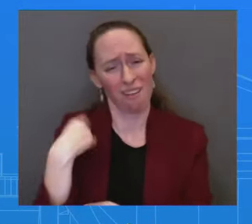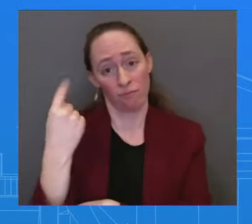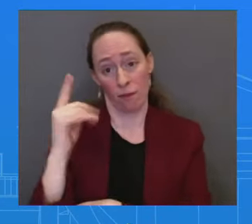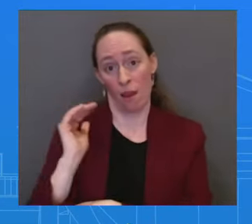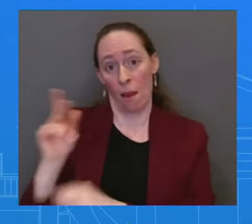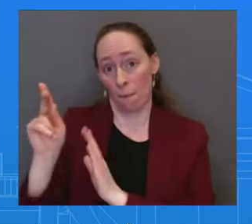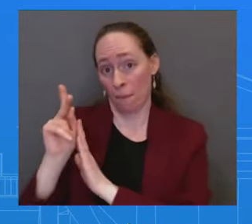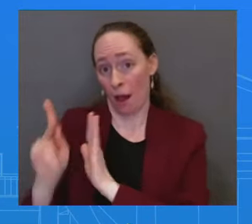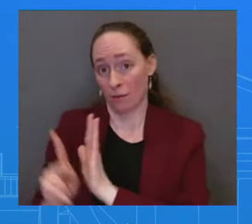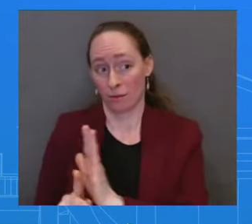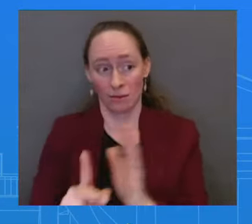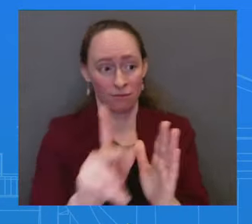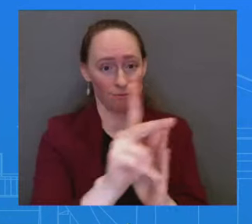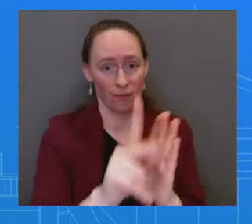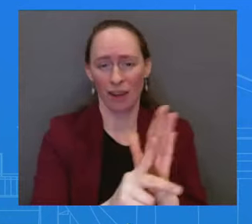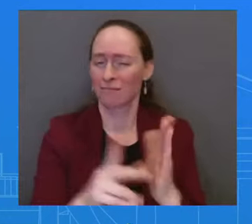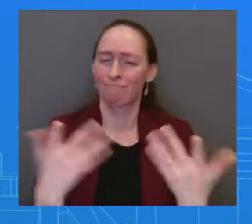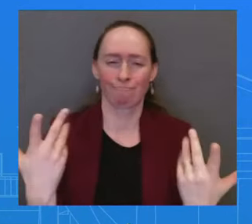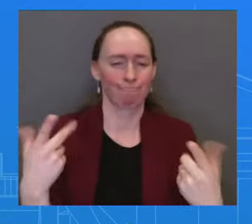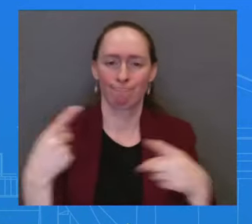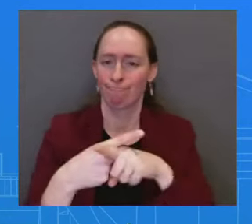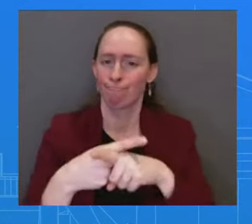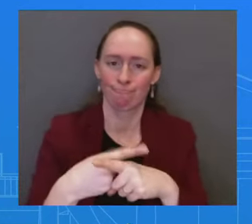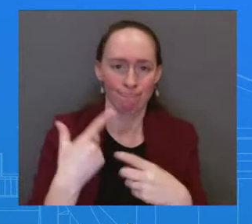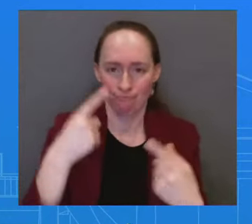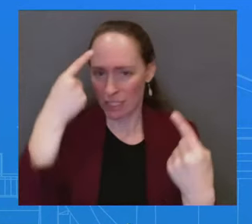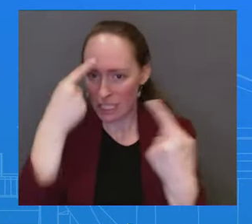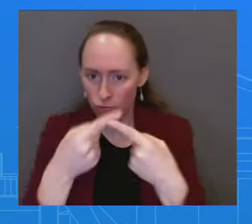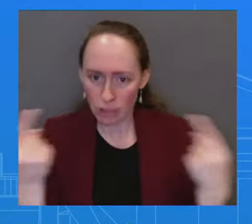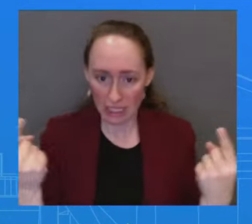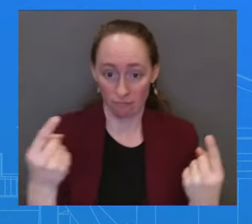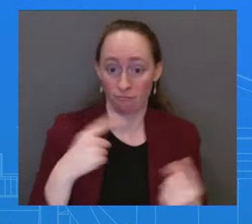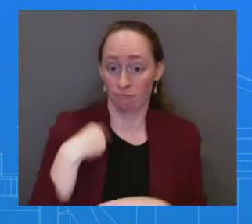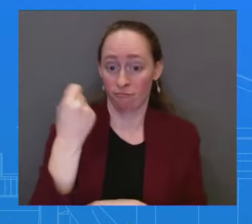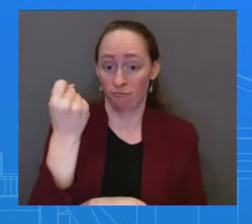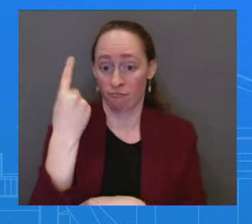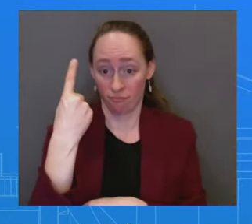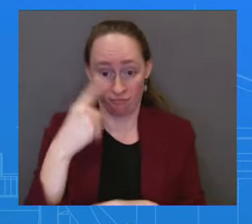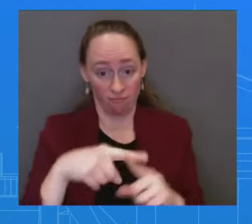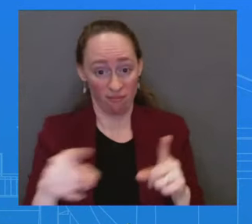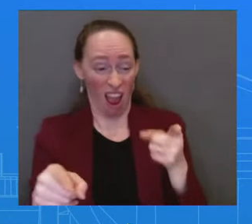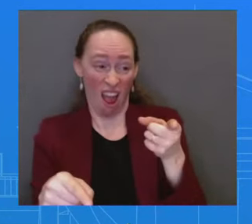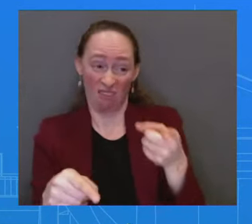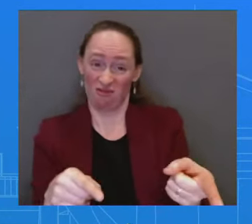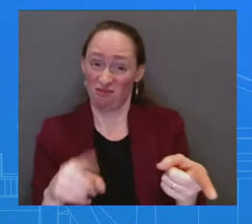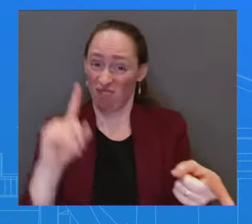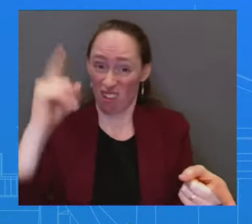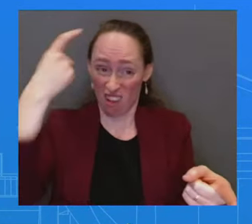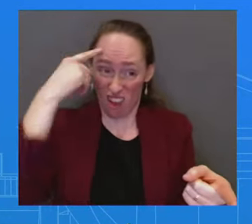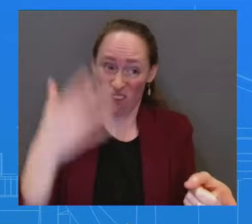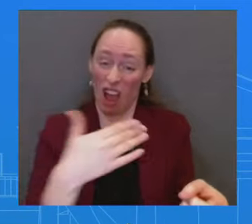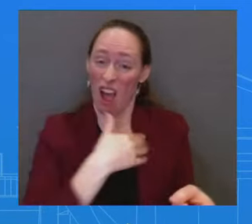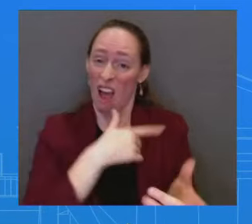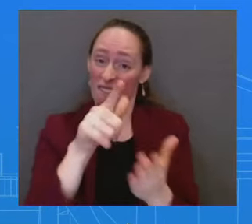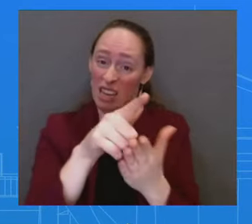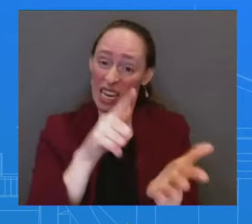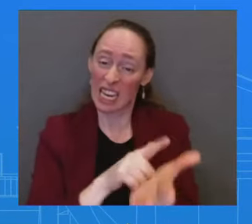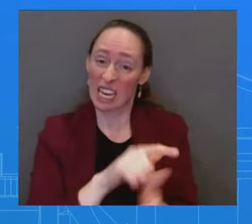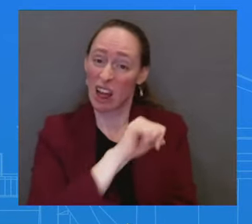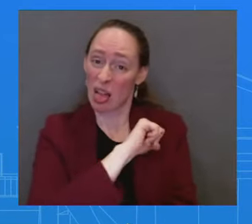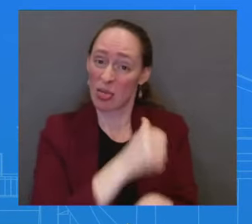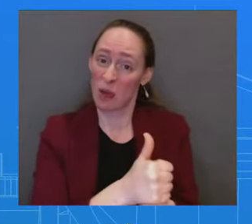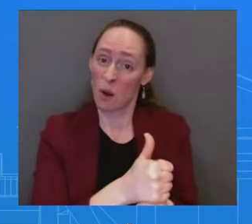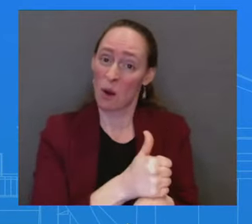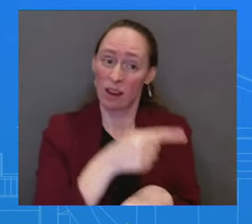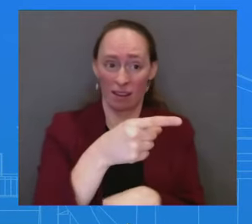by authority, the state Commander-in-Chief of the National Guard. It doesn't mean we have to agree with every which way they're used, and I